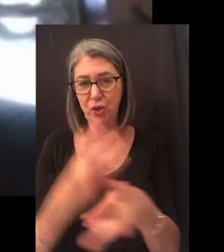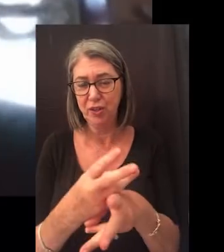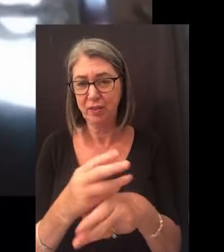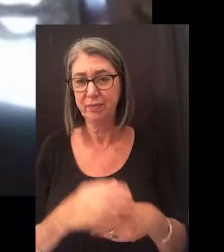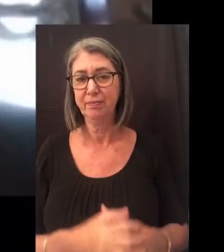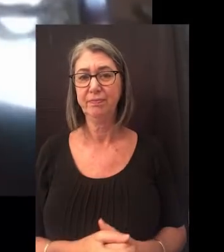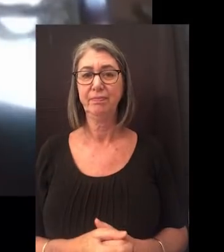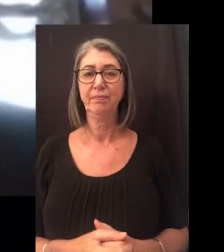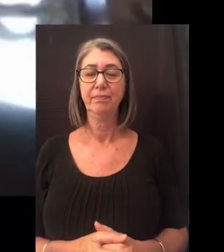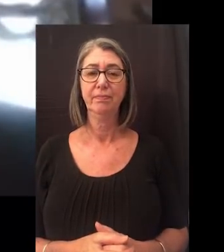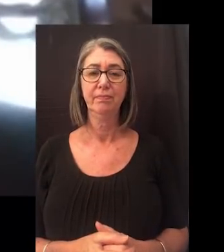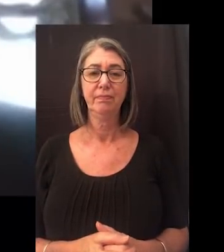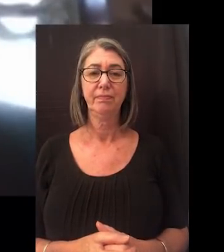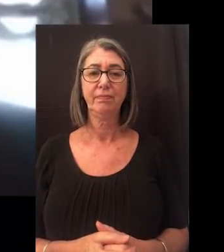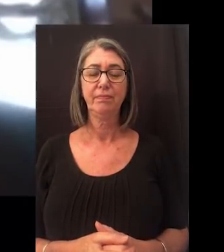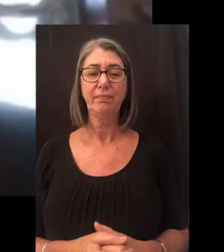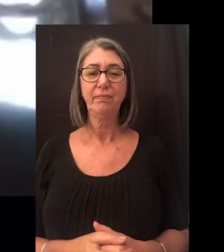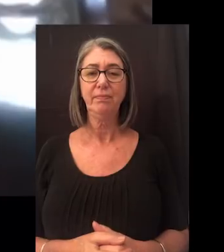world.